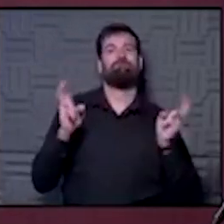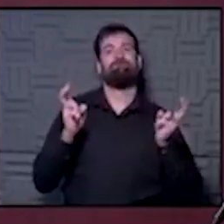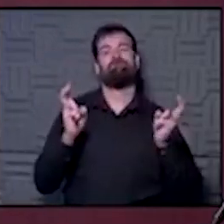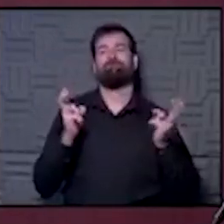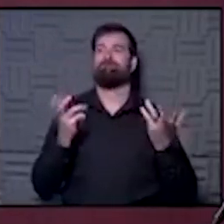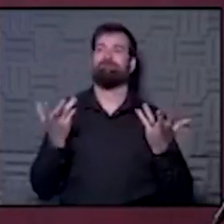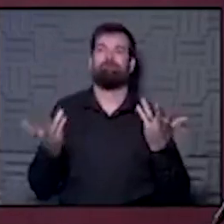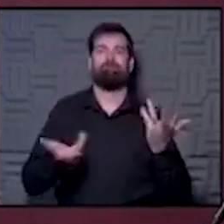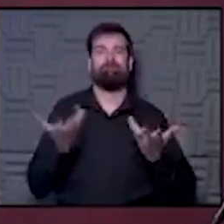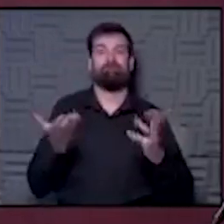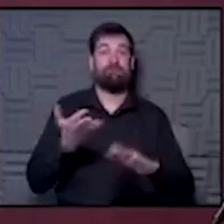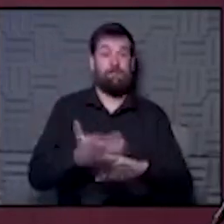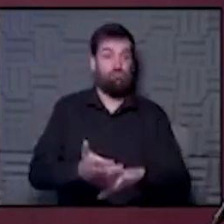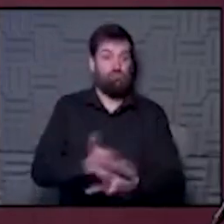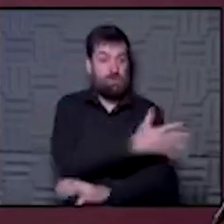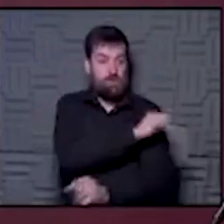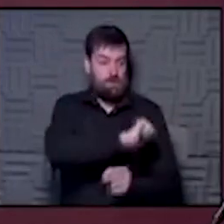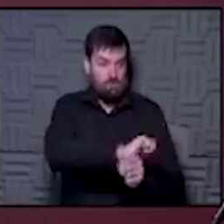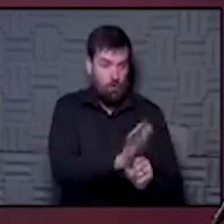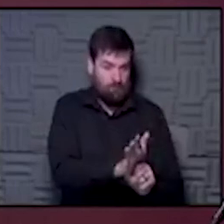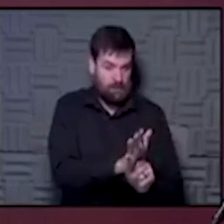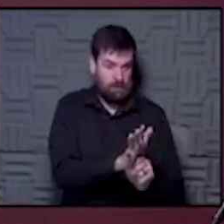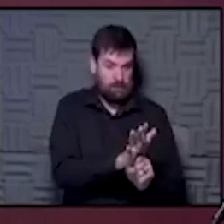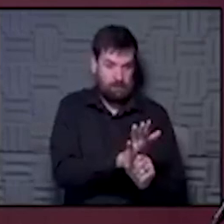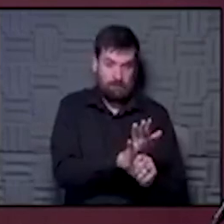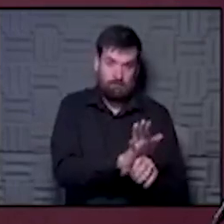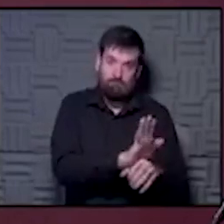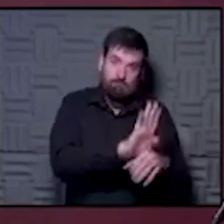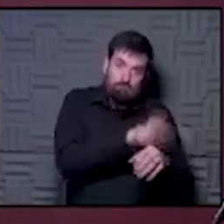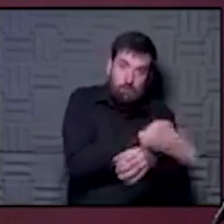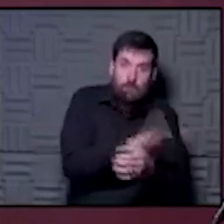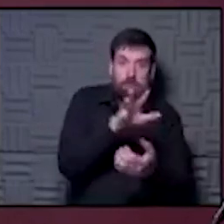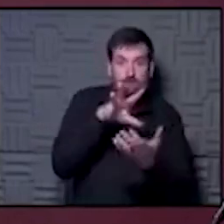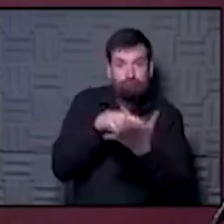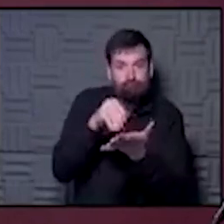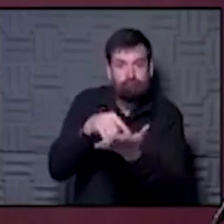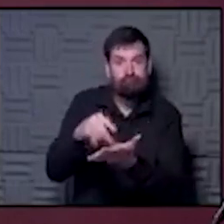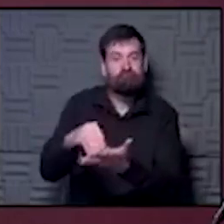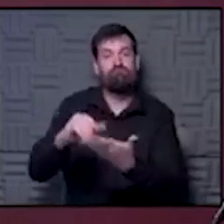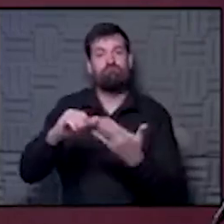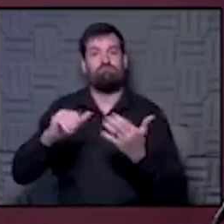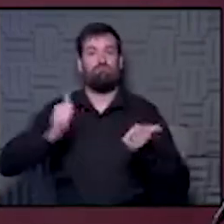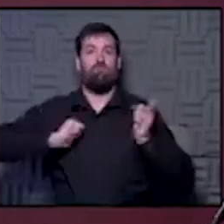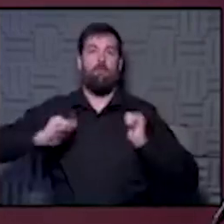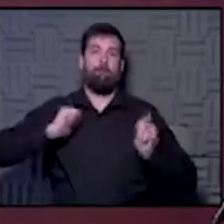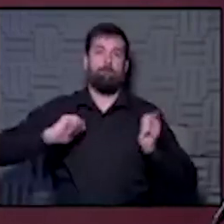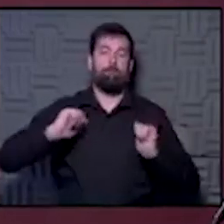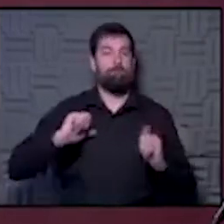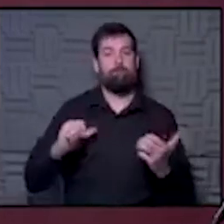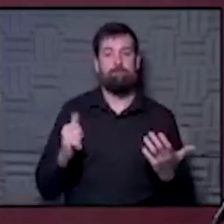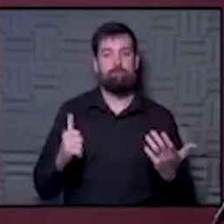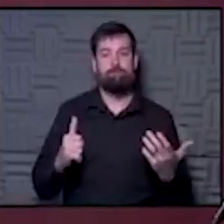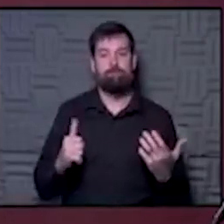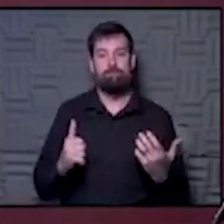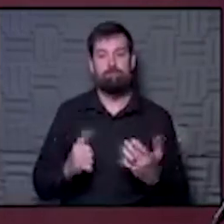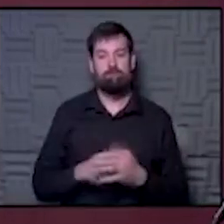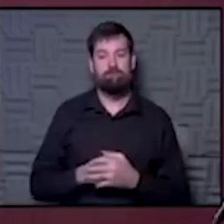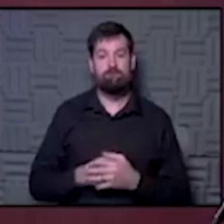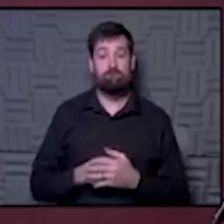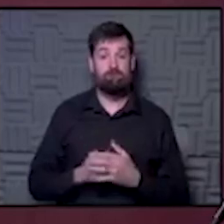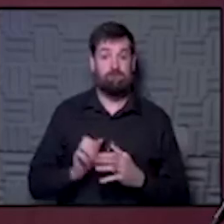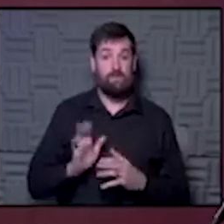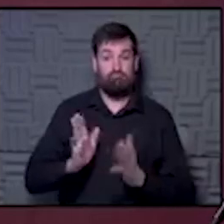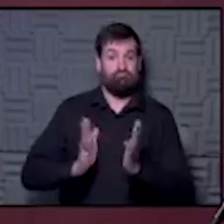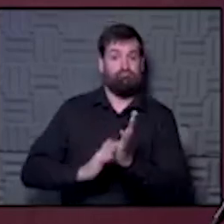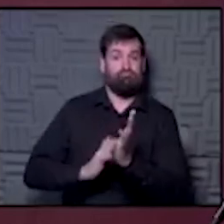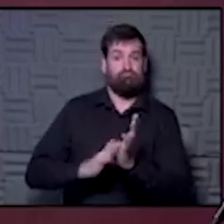of pre-COVID musical learning and performing. And I think to their